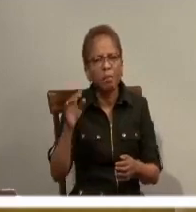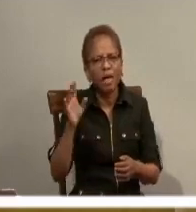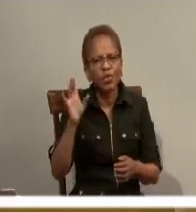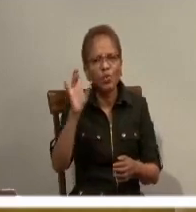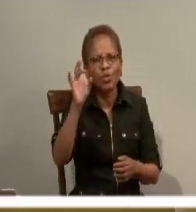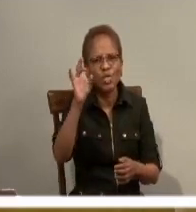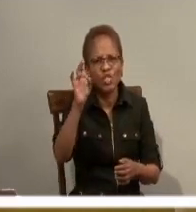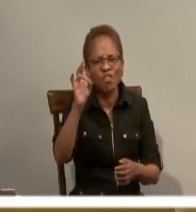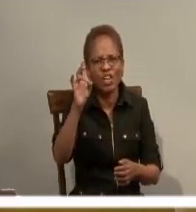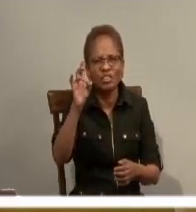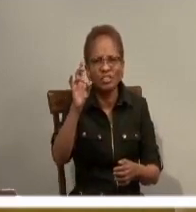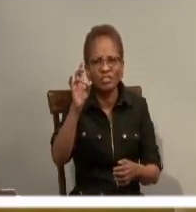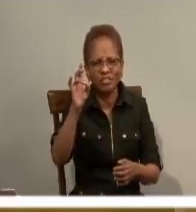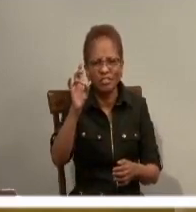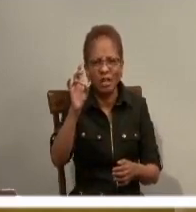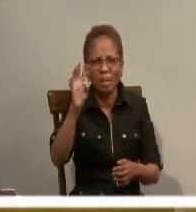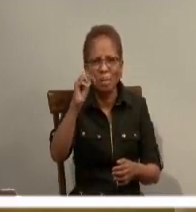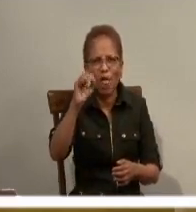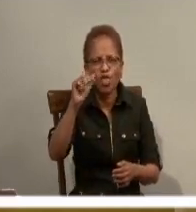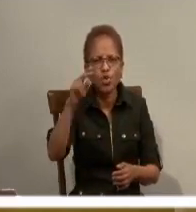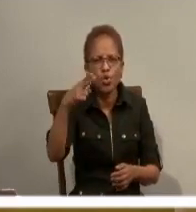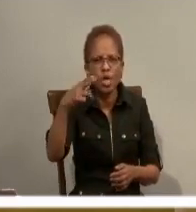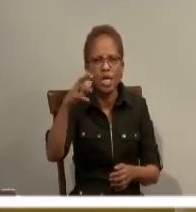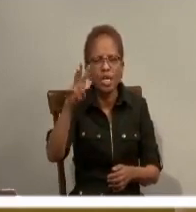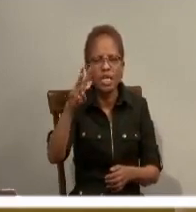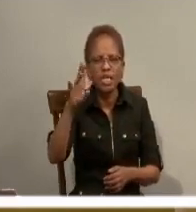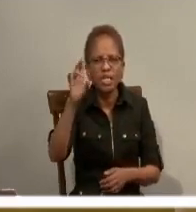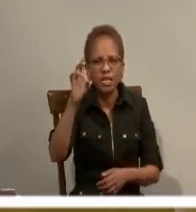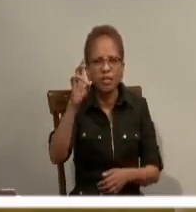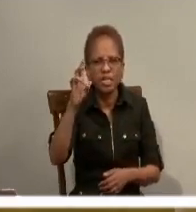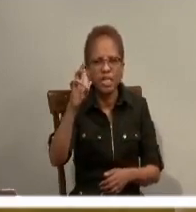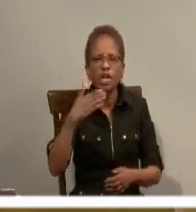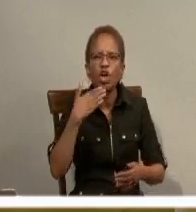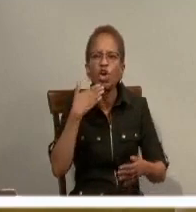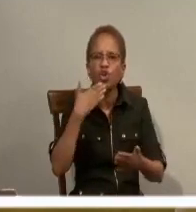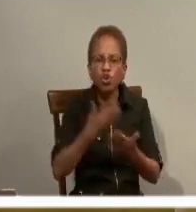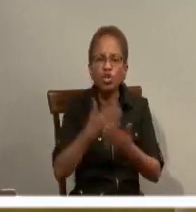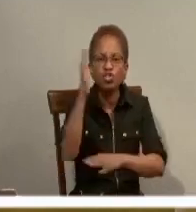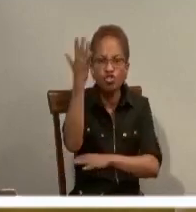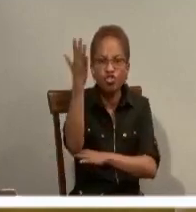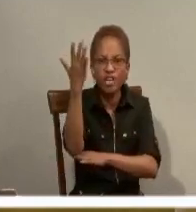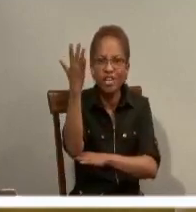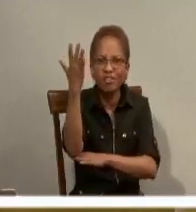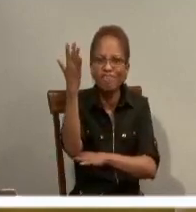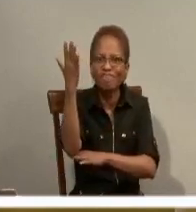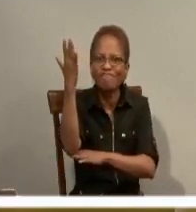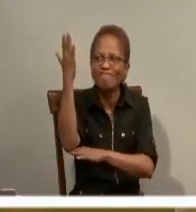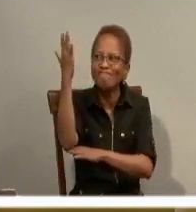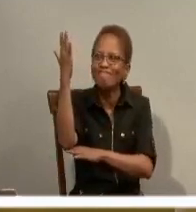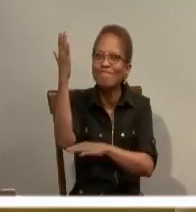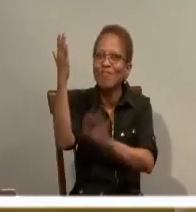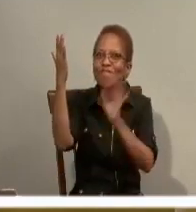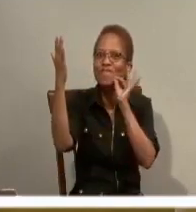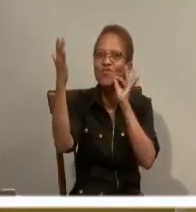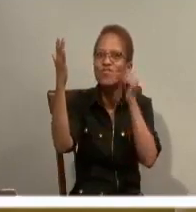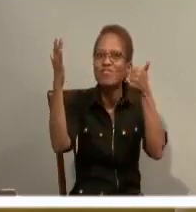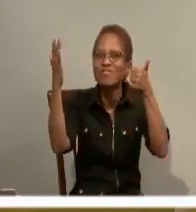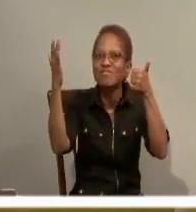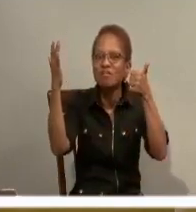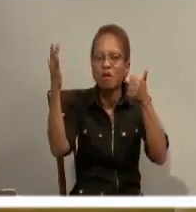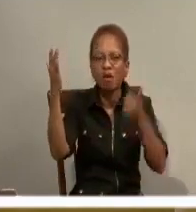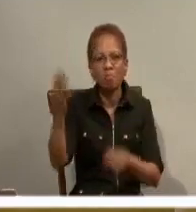produces good fruit. A bad tree produces bad fruit.